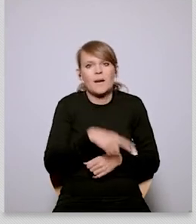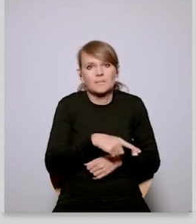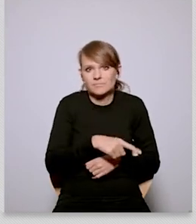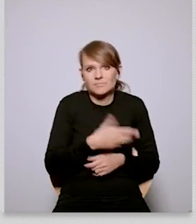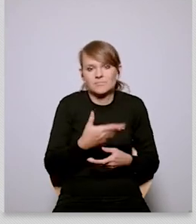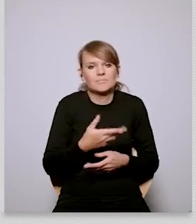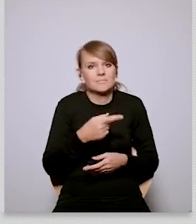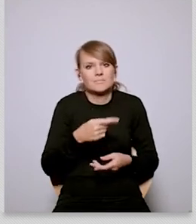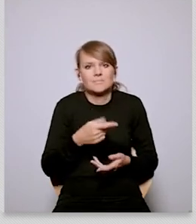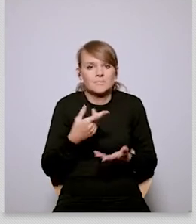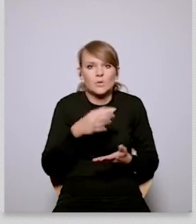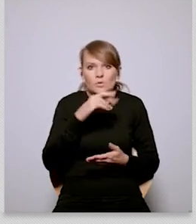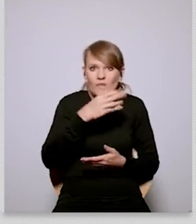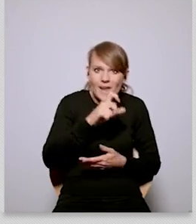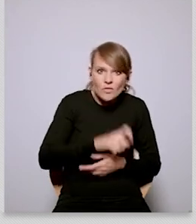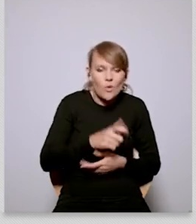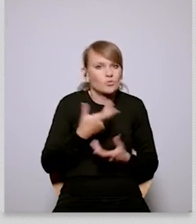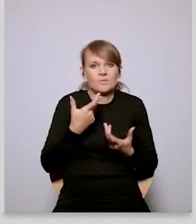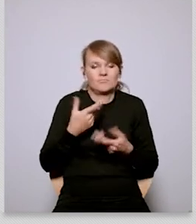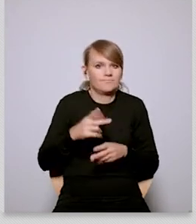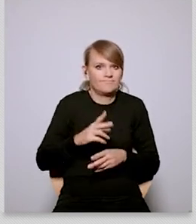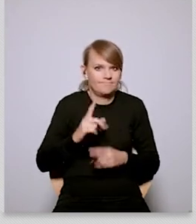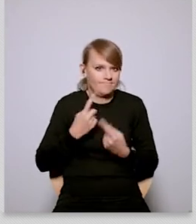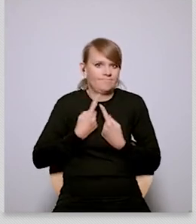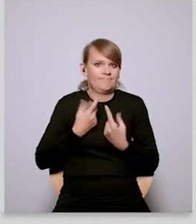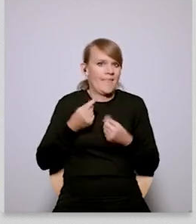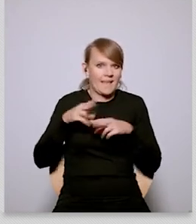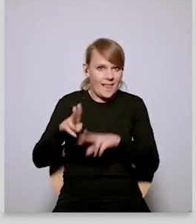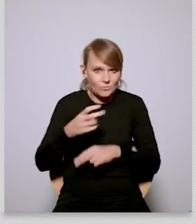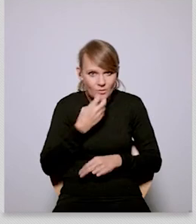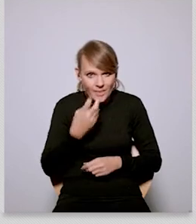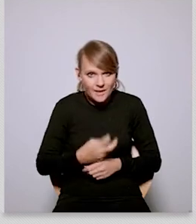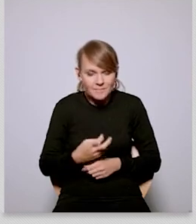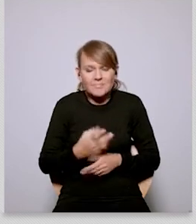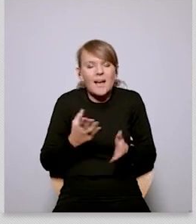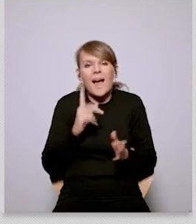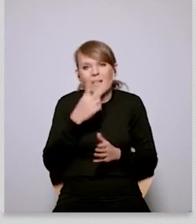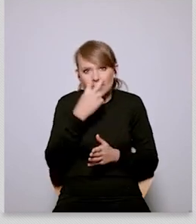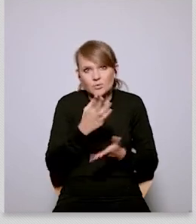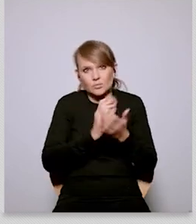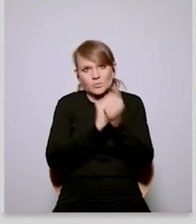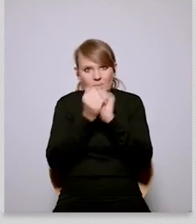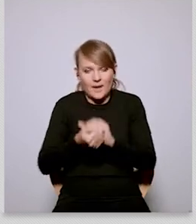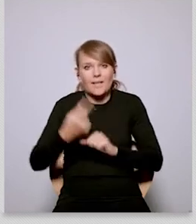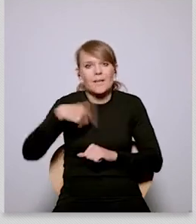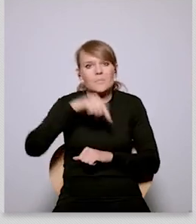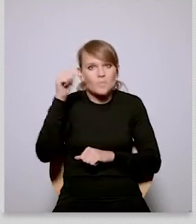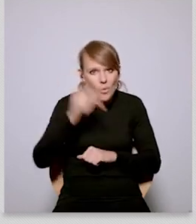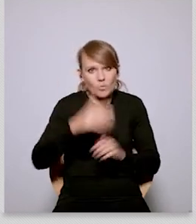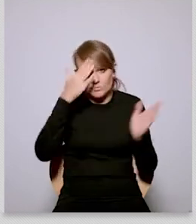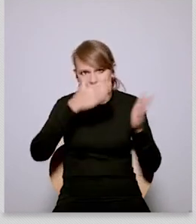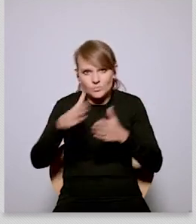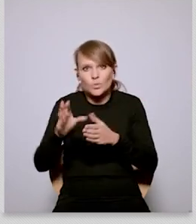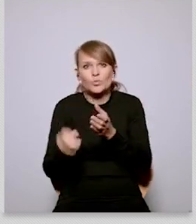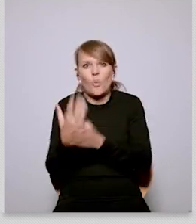positive so sovereignty independence i don't know exactly which we are talking about but one thing